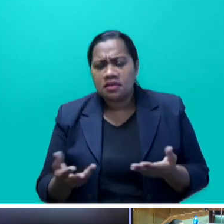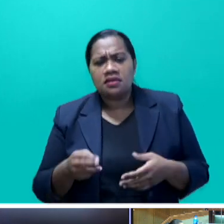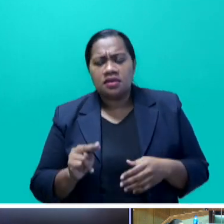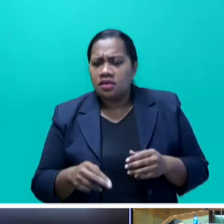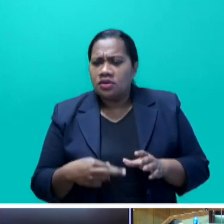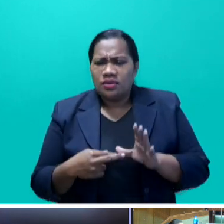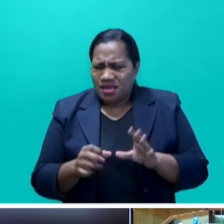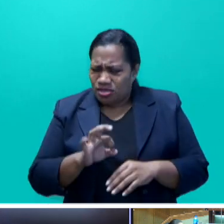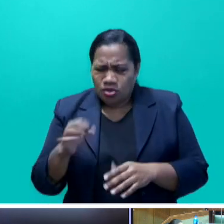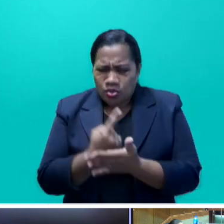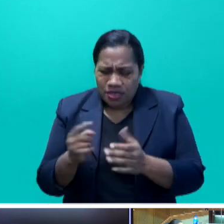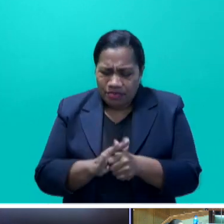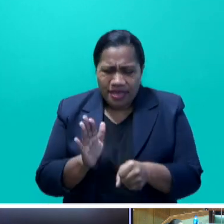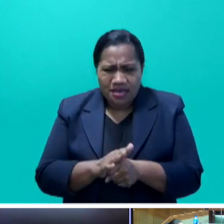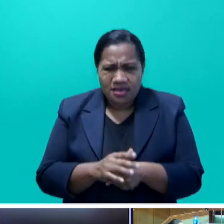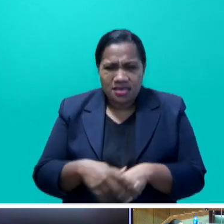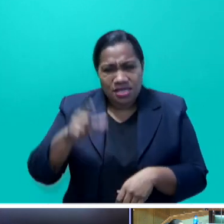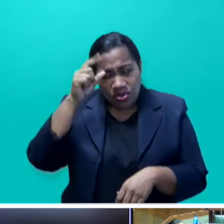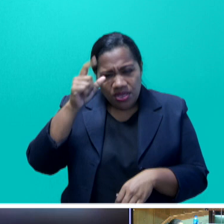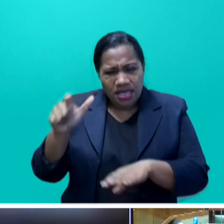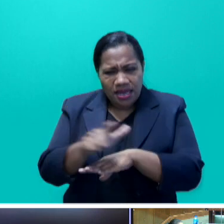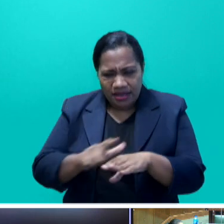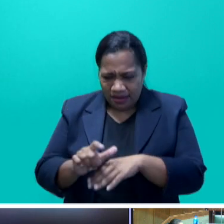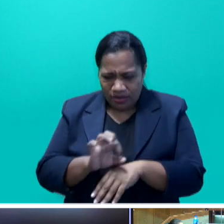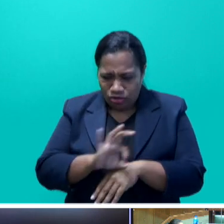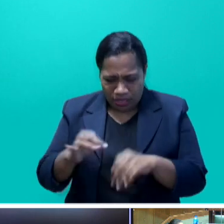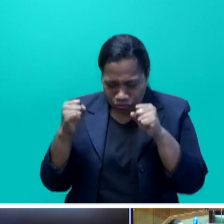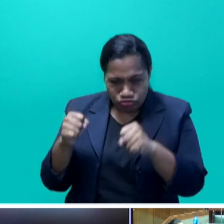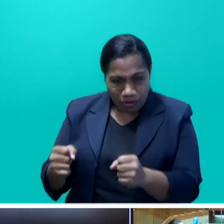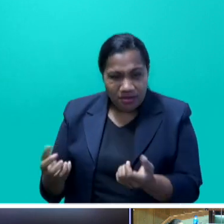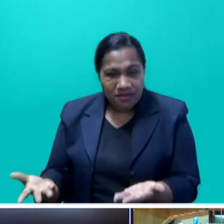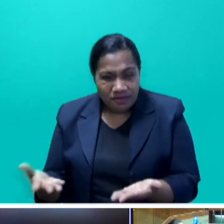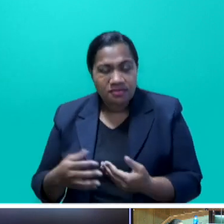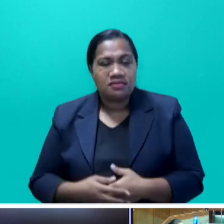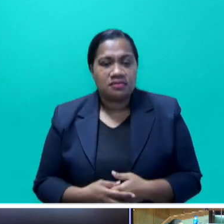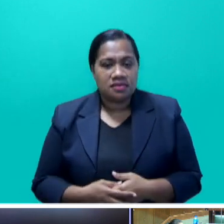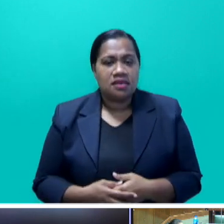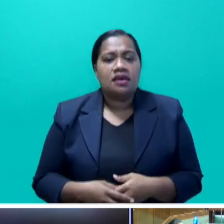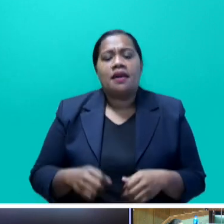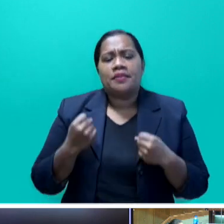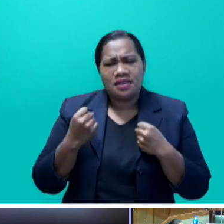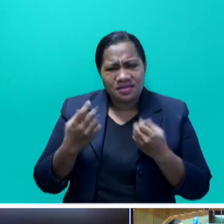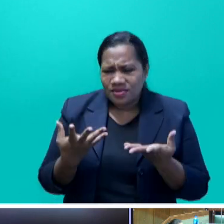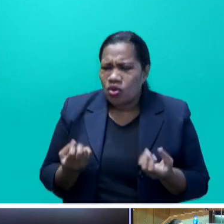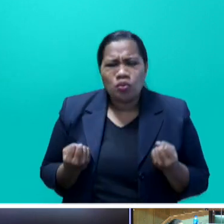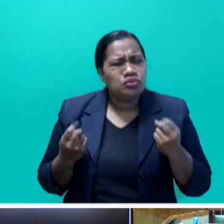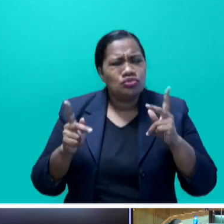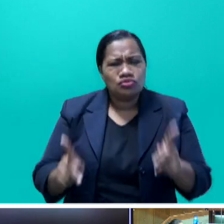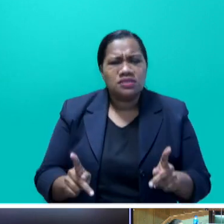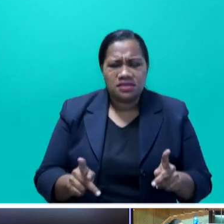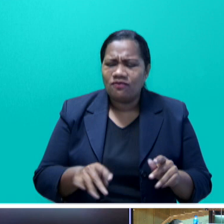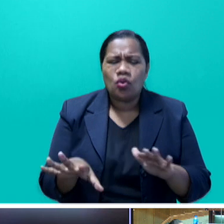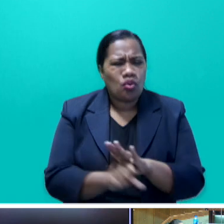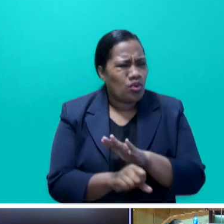unattractive, in particular for individuals, but it gave opportunity to corruption, which we cannot tolerate.